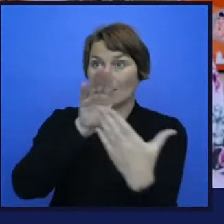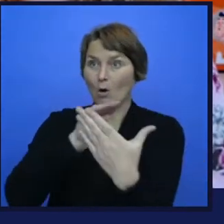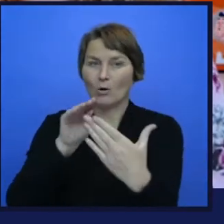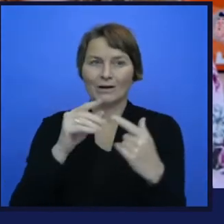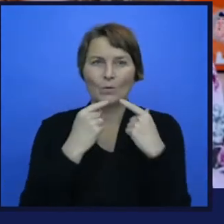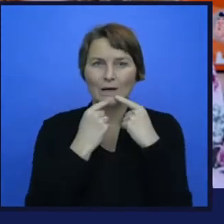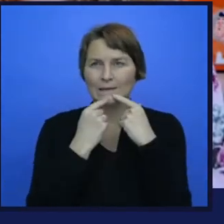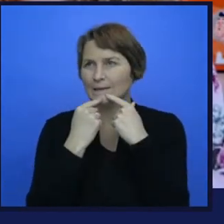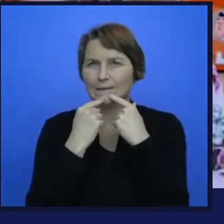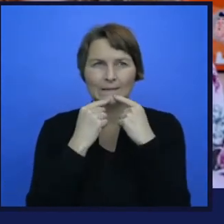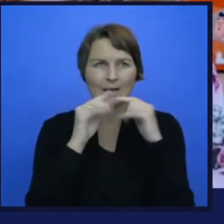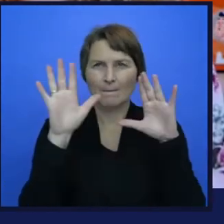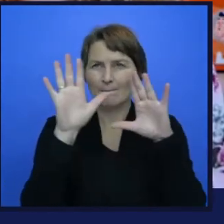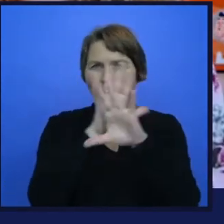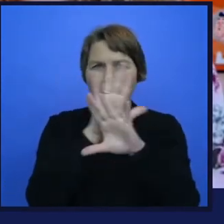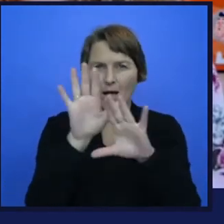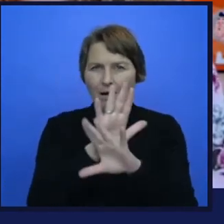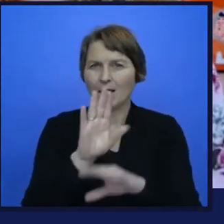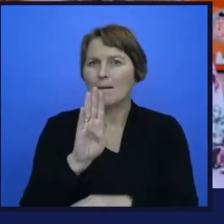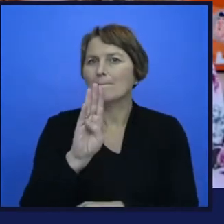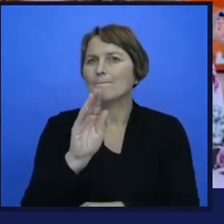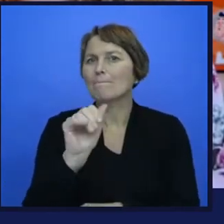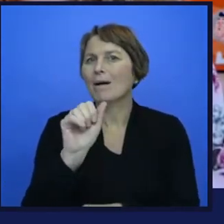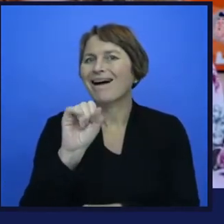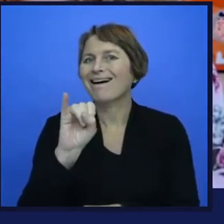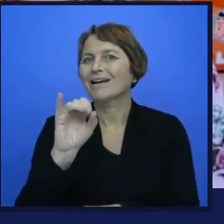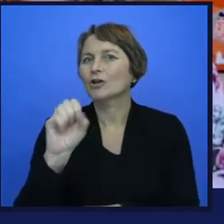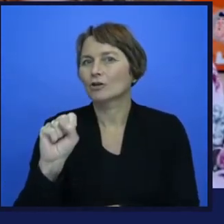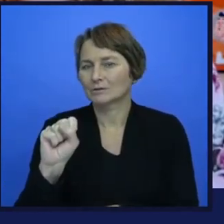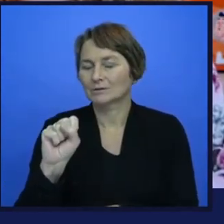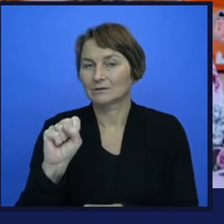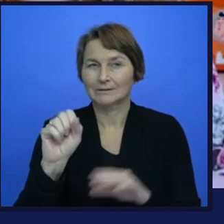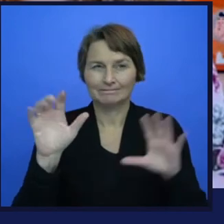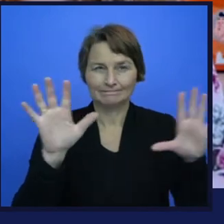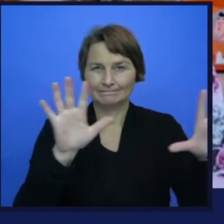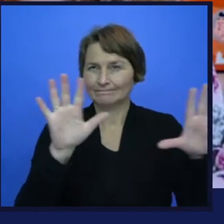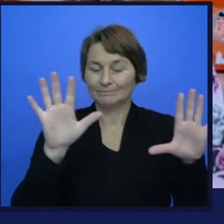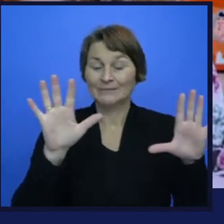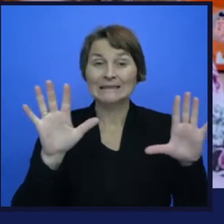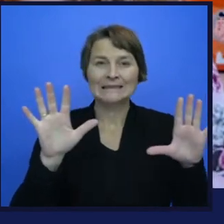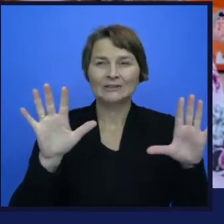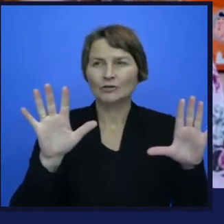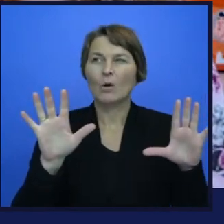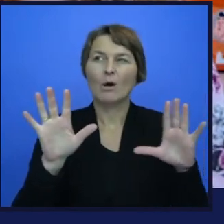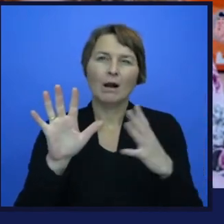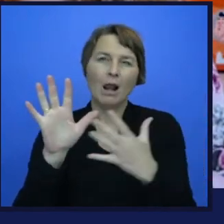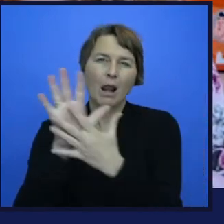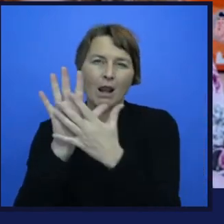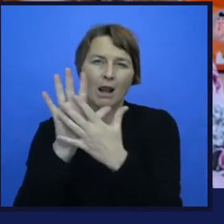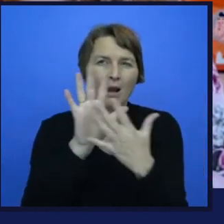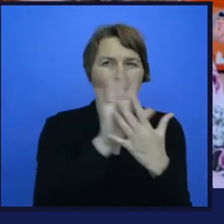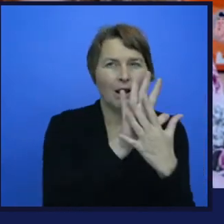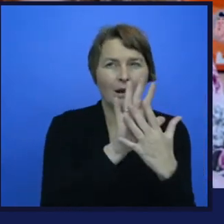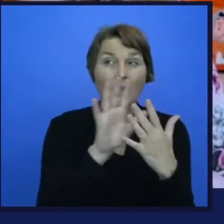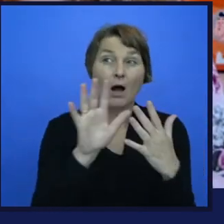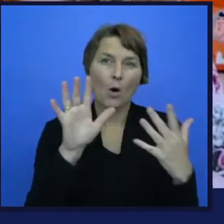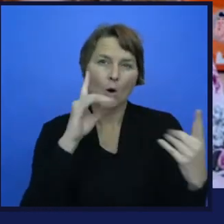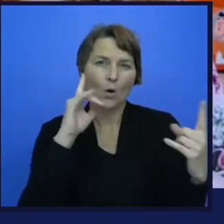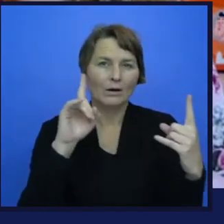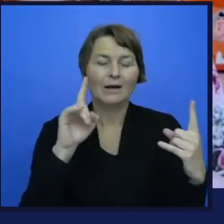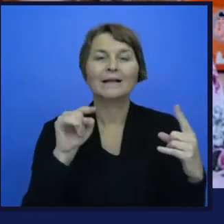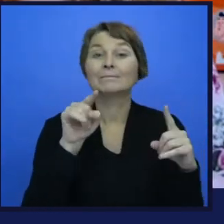there is no simple solution except try to be more as ethical and fair as possible in creating